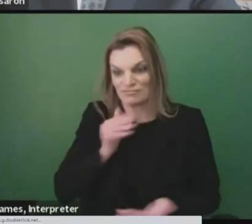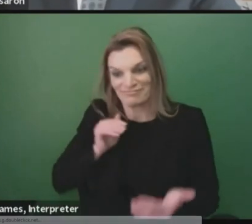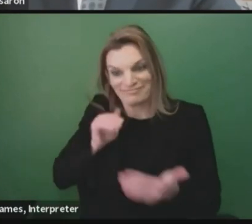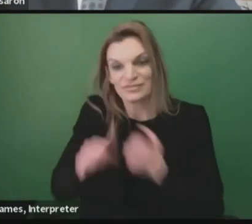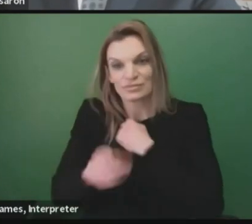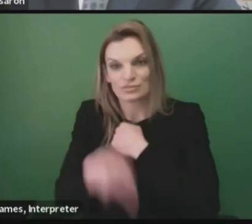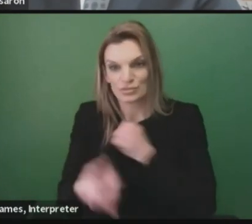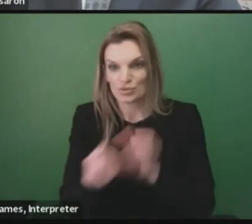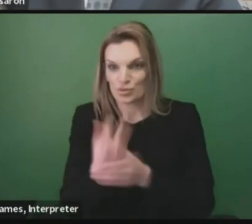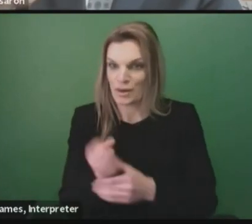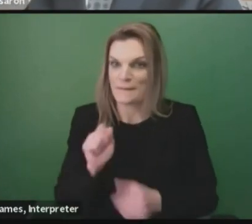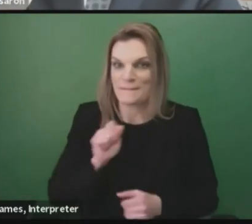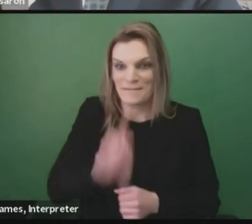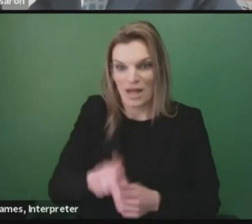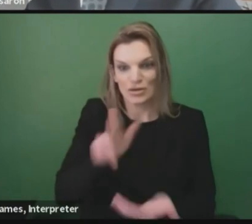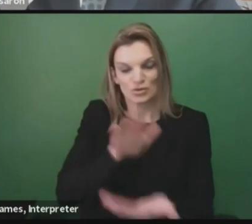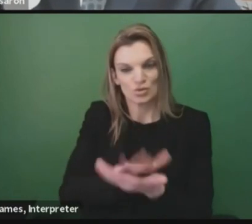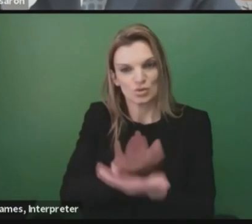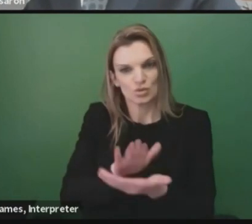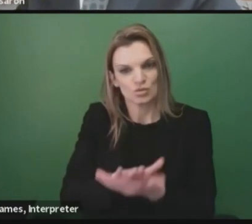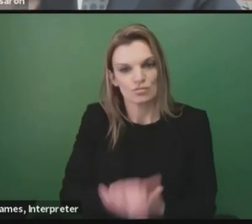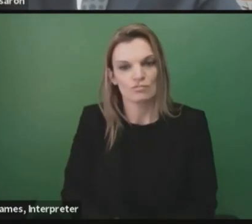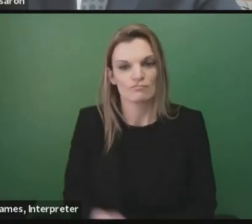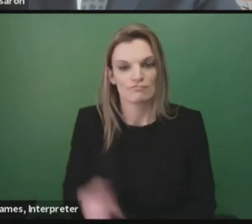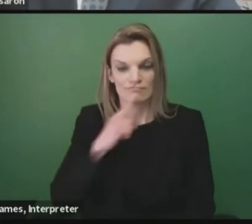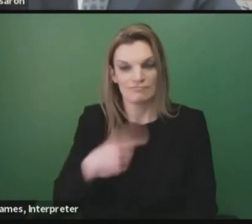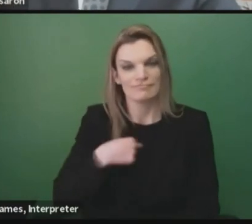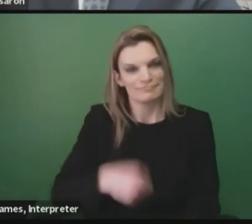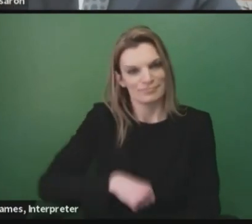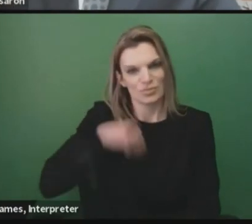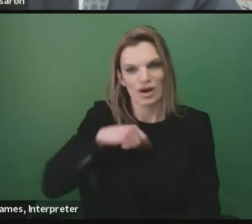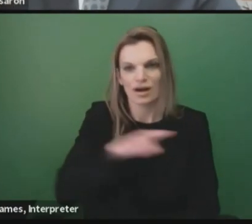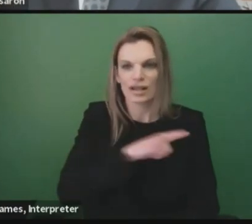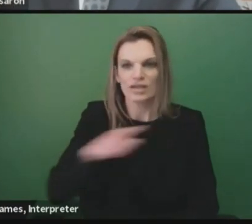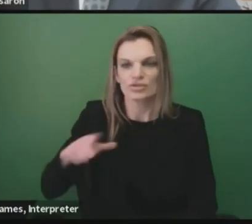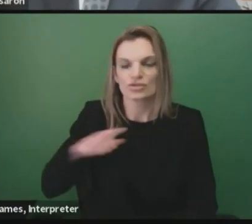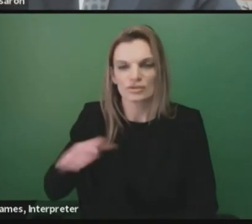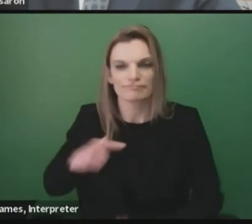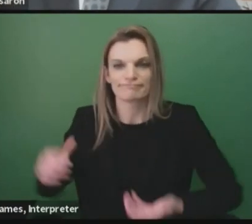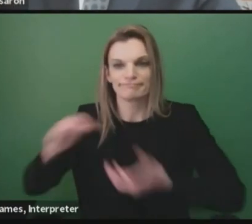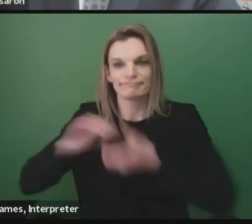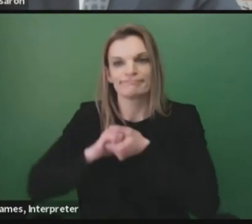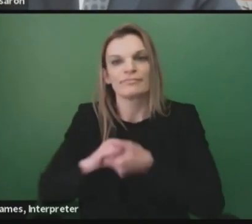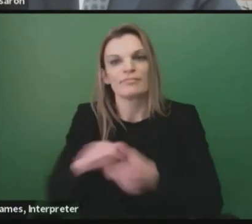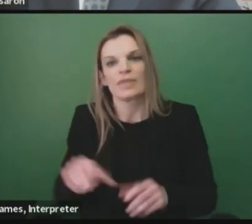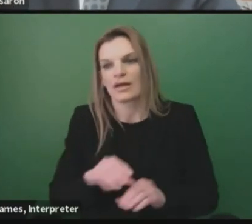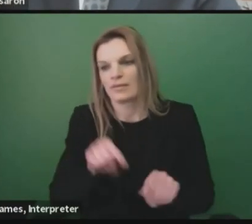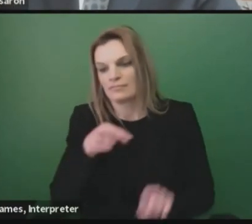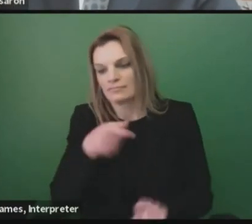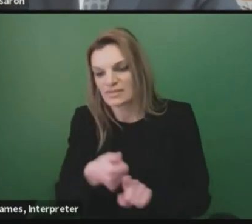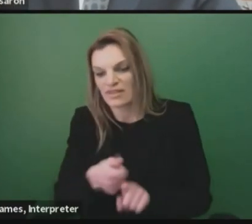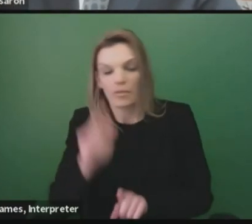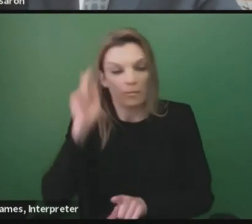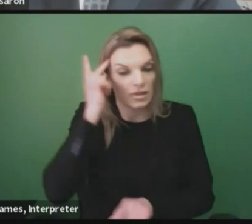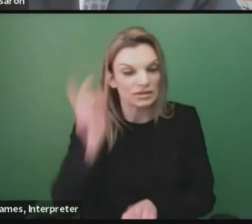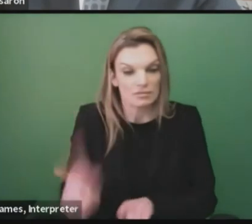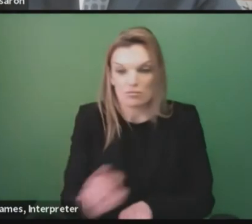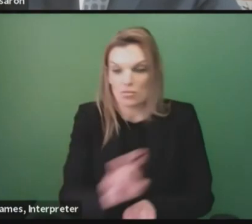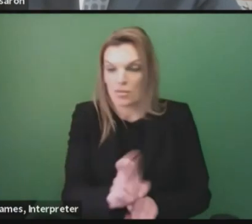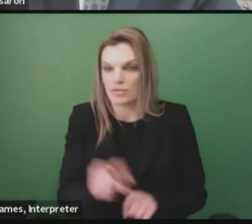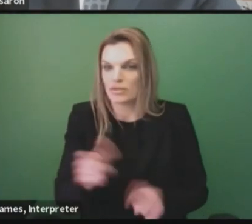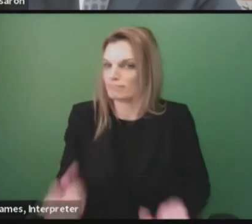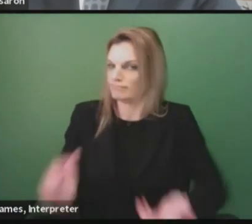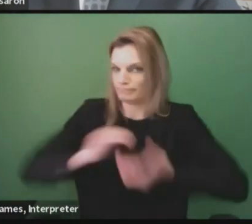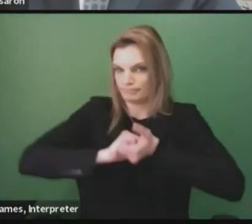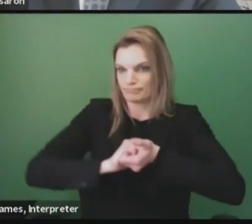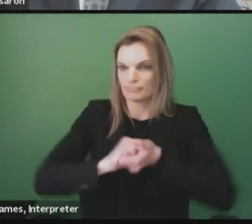I was proud to work with the legislature on a bipartisan supplemental budget to protect our small business owners.